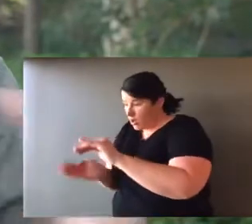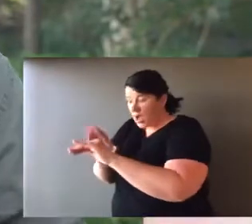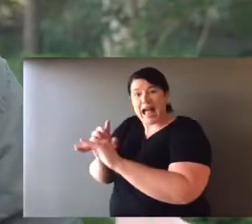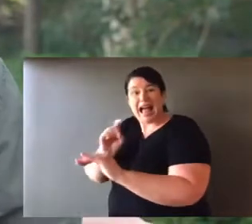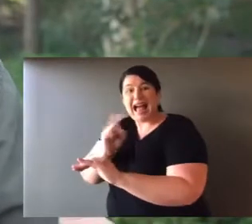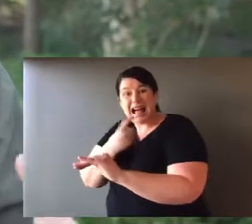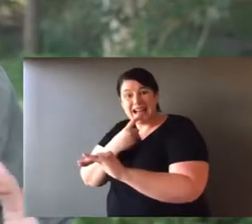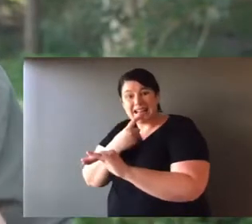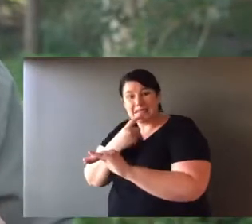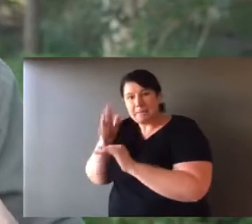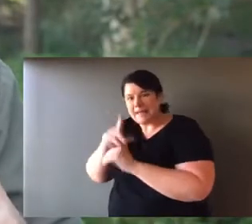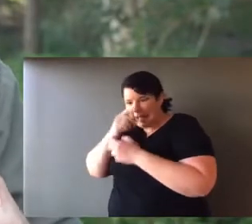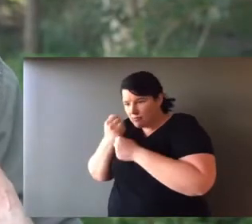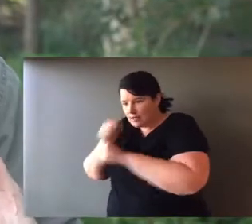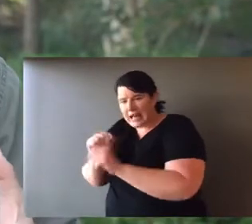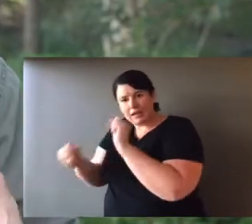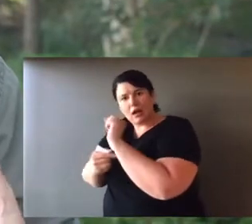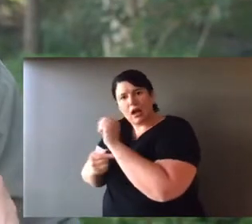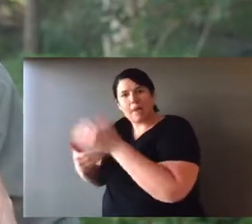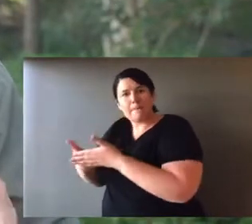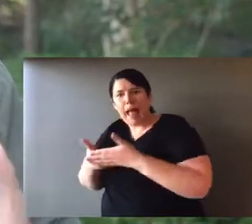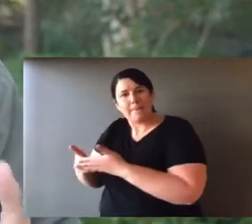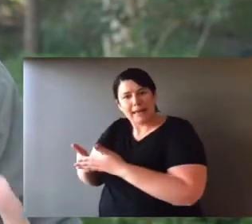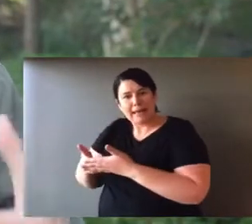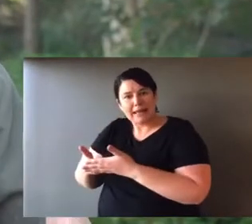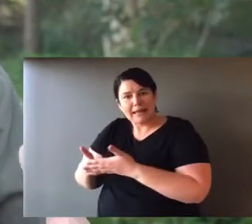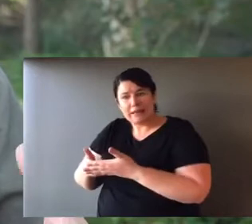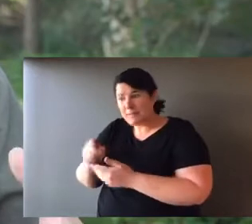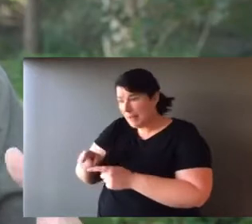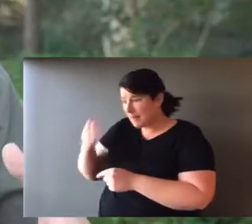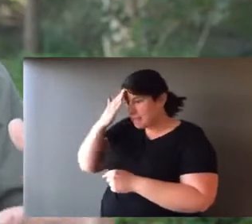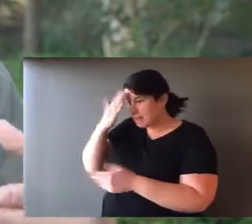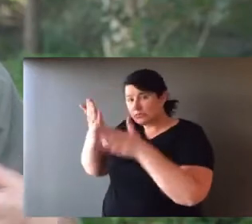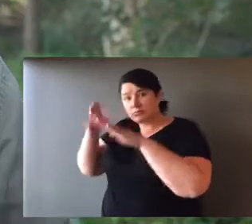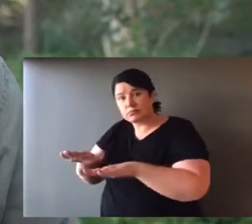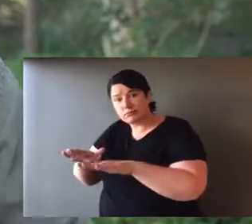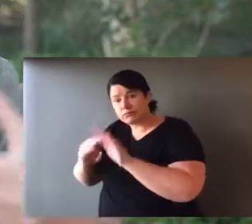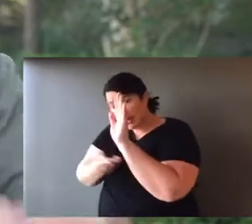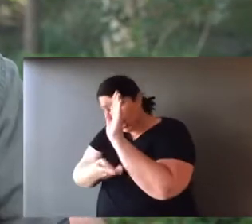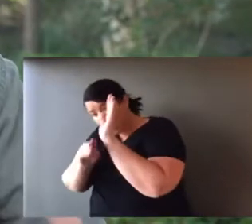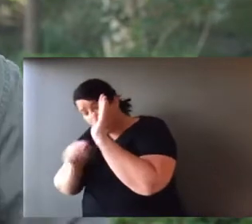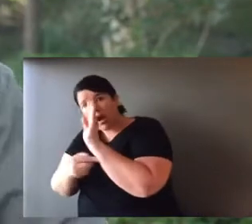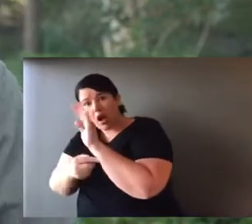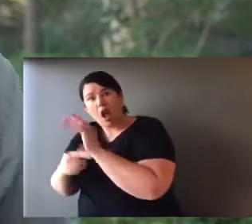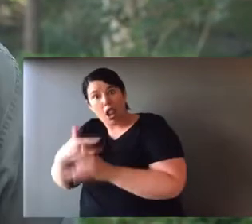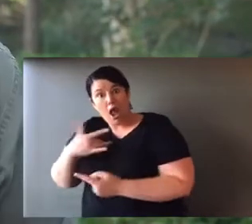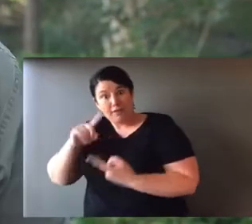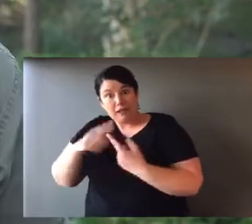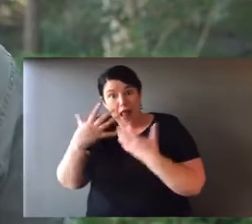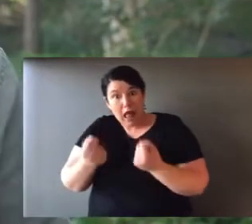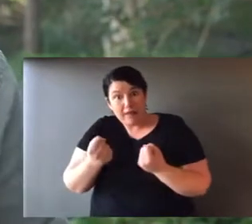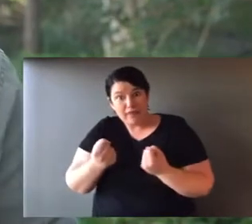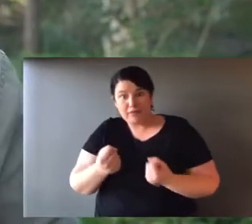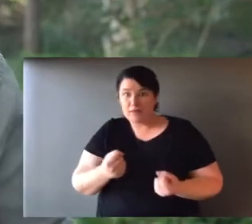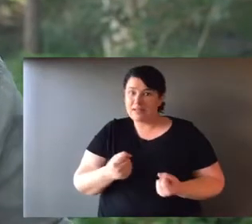But koalas too. The parent, the mum can actually be deceased. But the joey can still be alive. Because it was protected